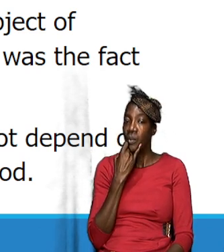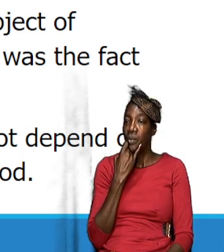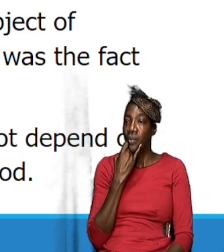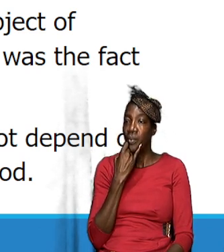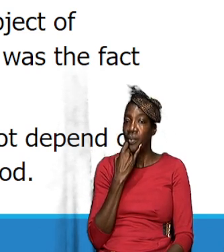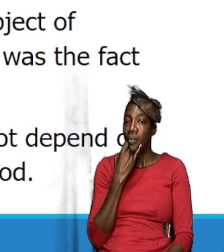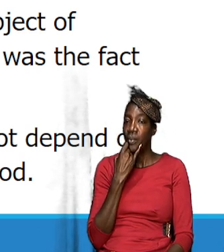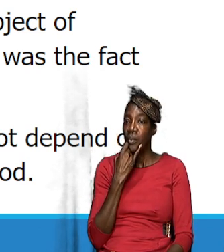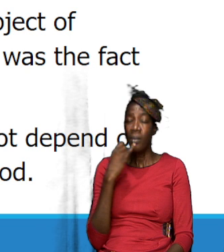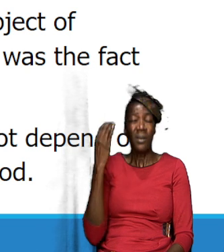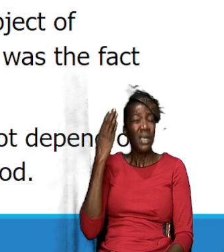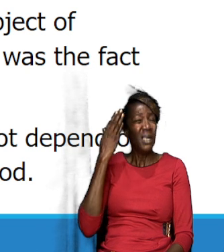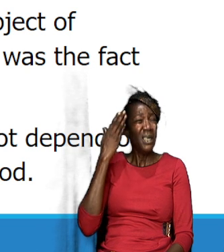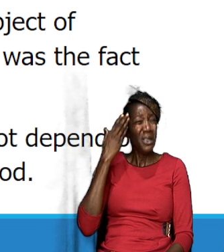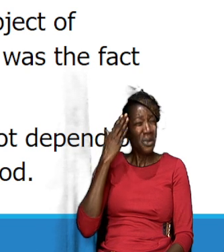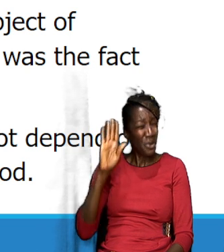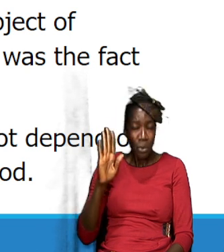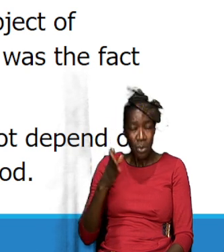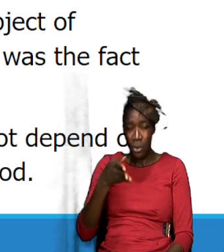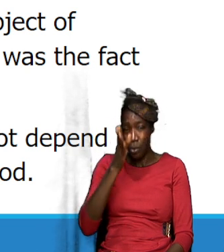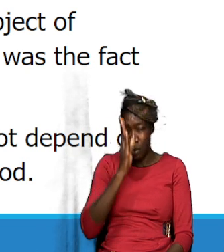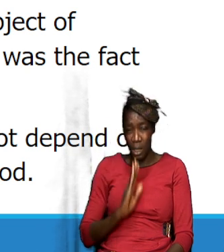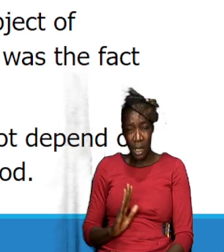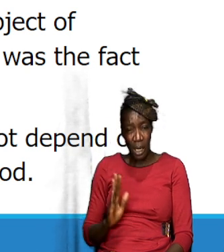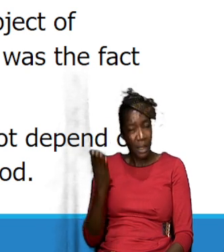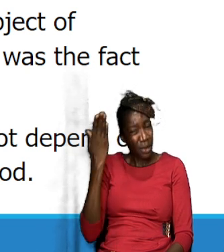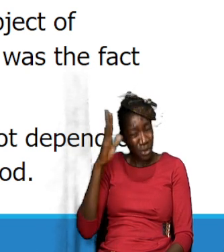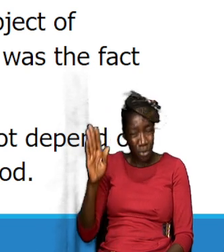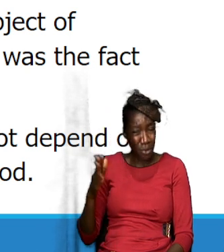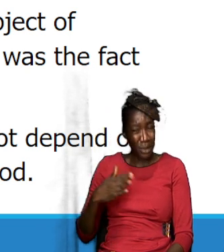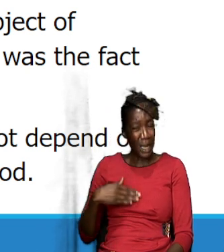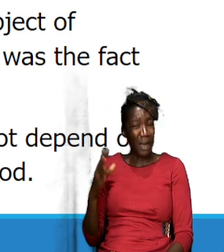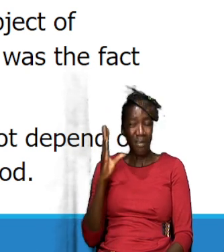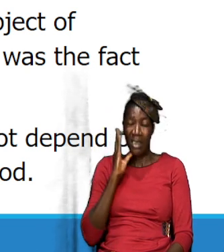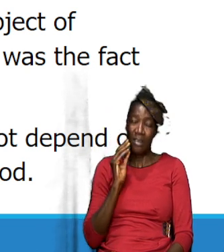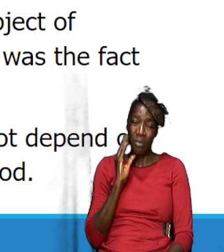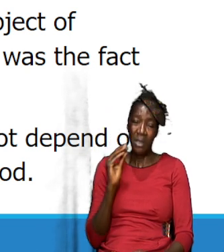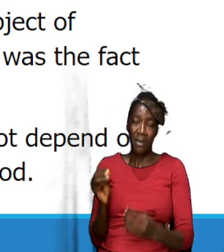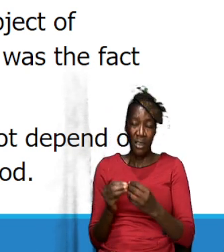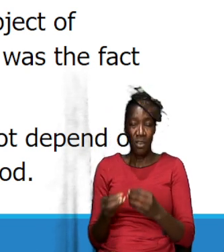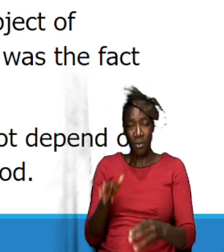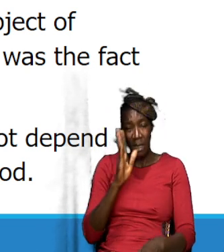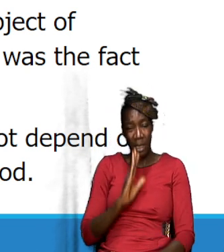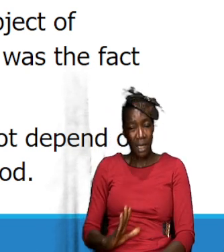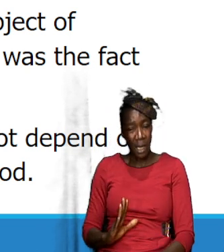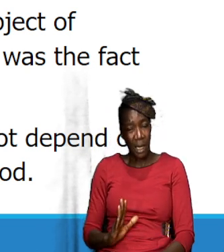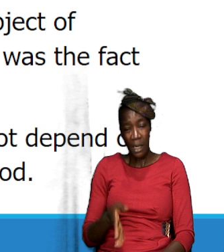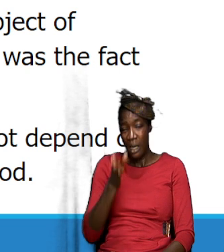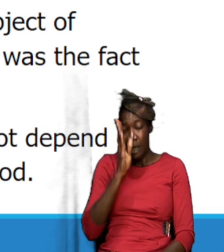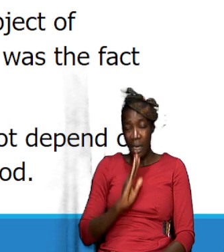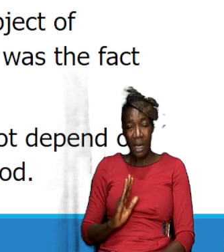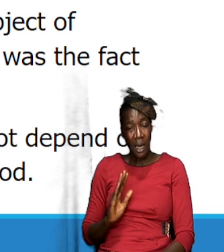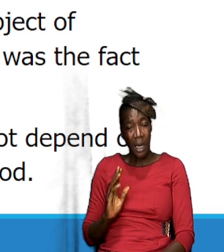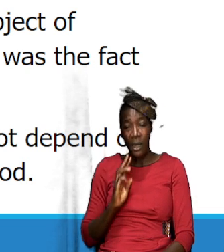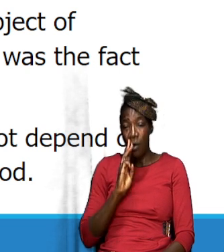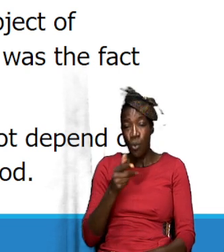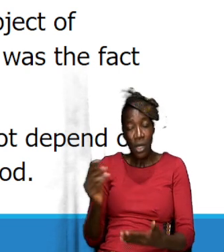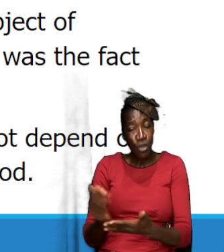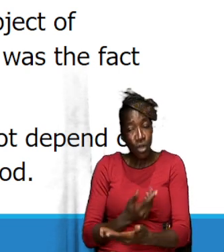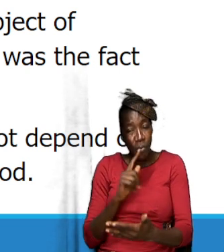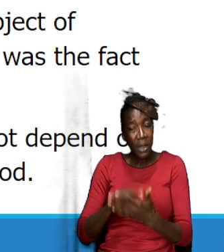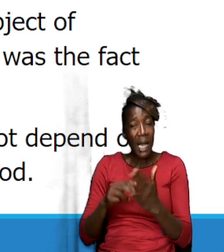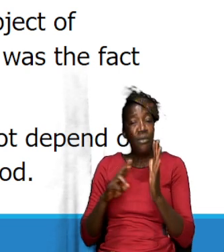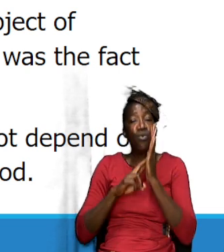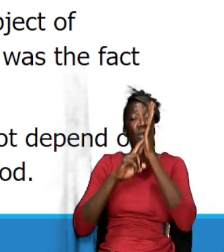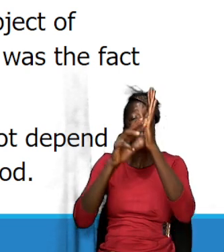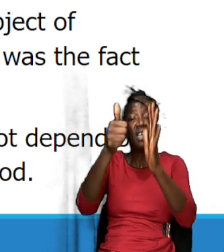so you don't really know God you don't have an experience with him you know God will sometimes reveal